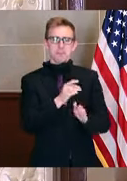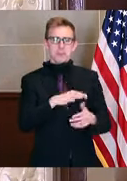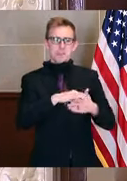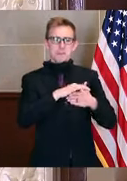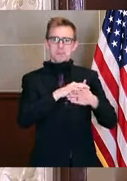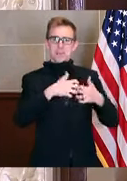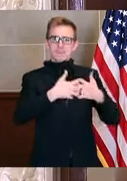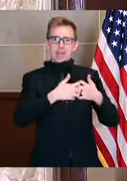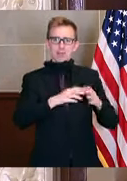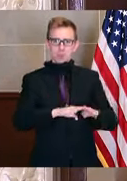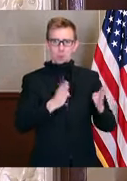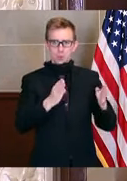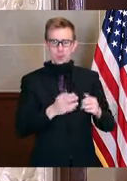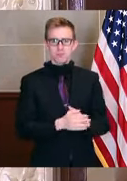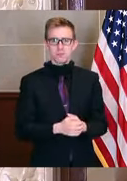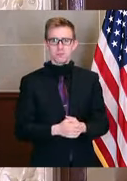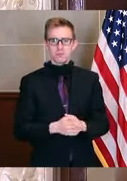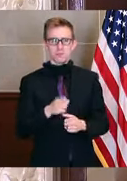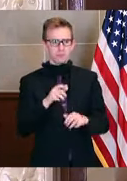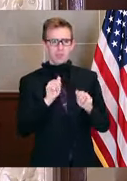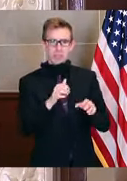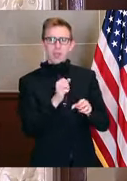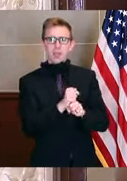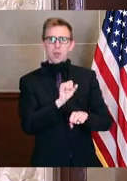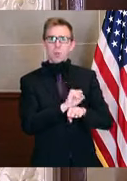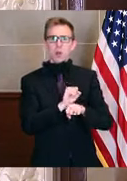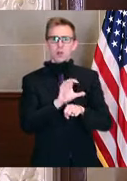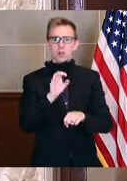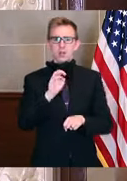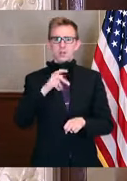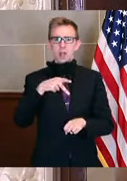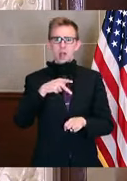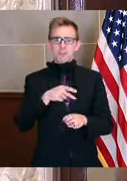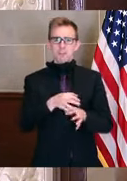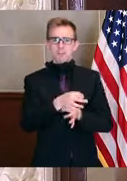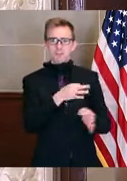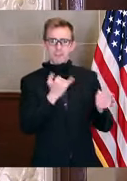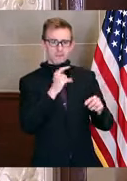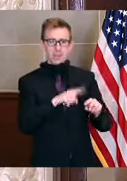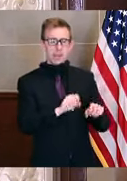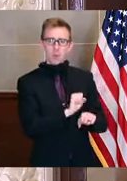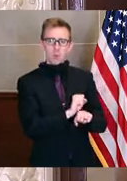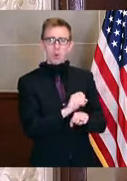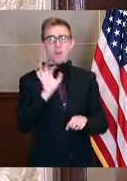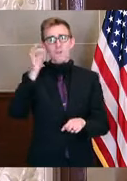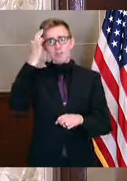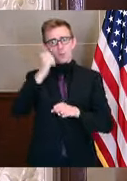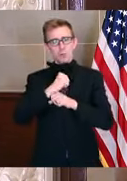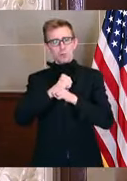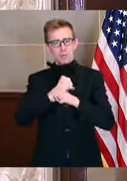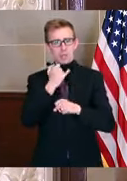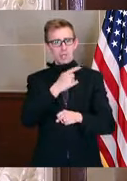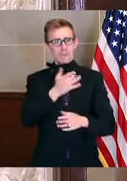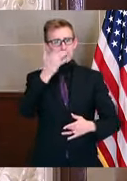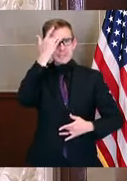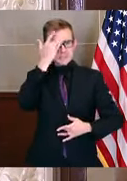available for any kind of worker's comp or special protections on the federal level if they get sick?